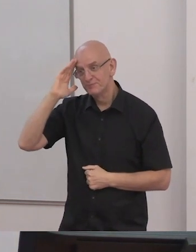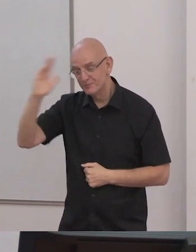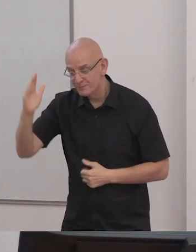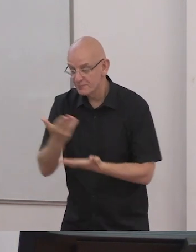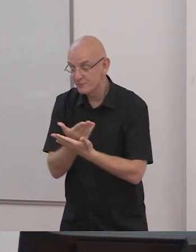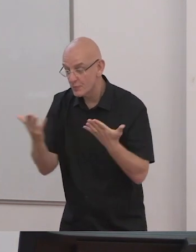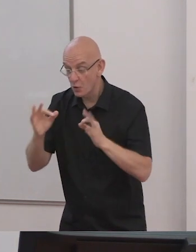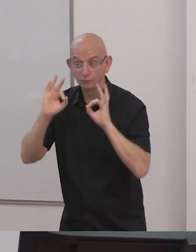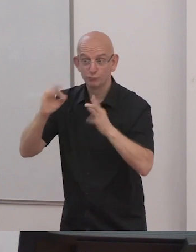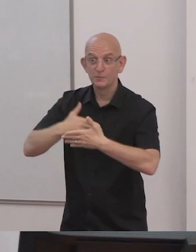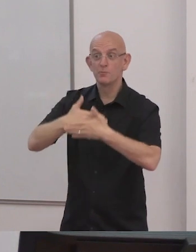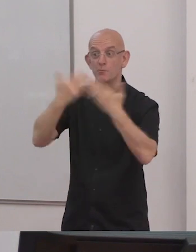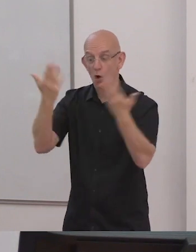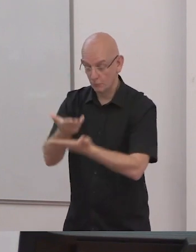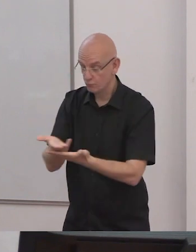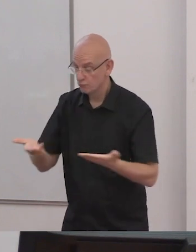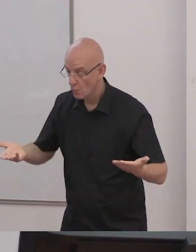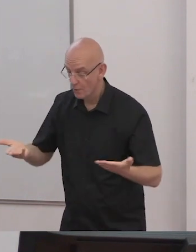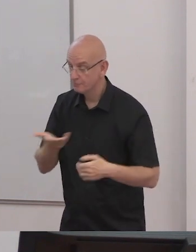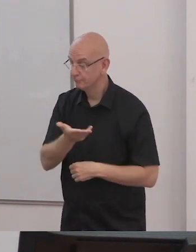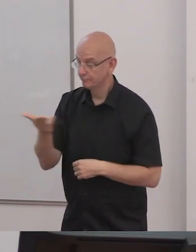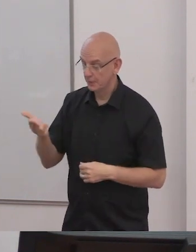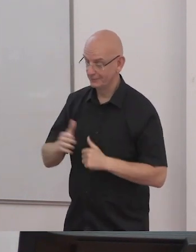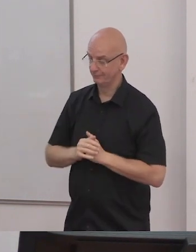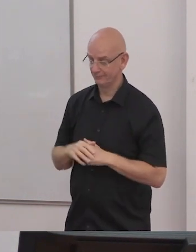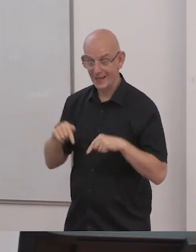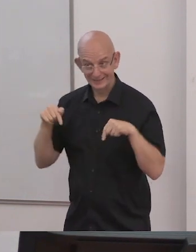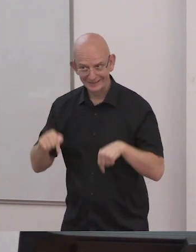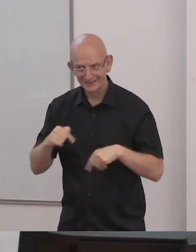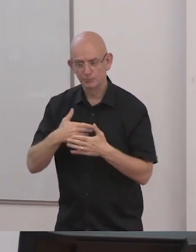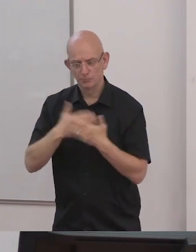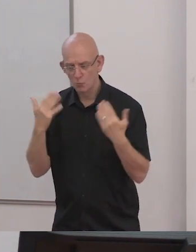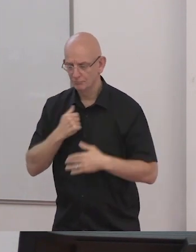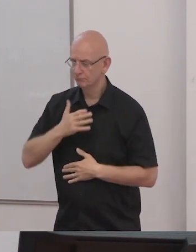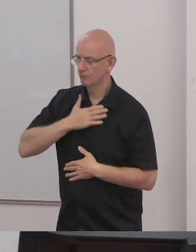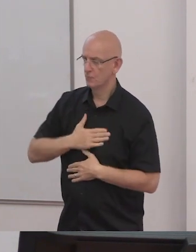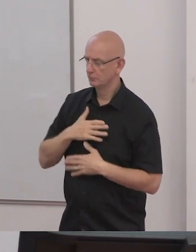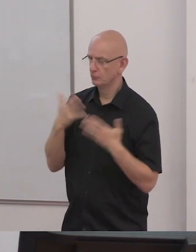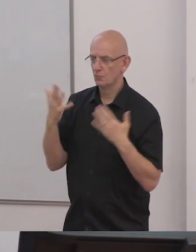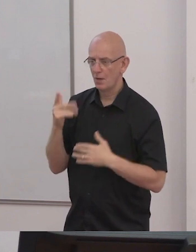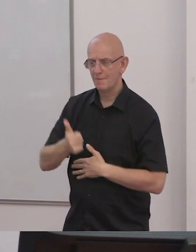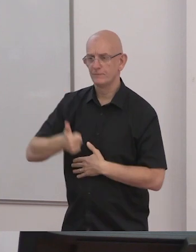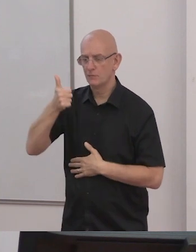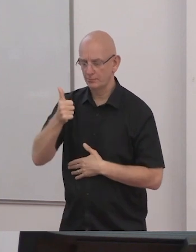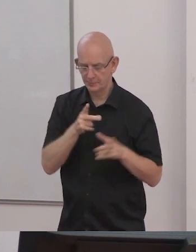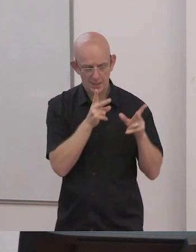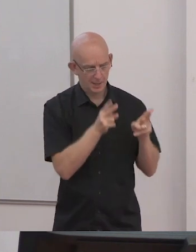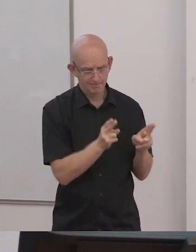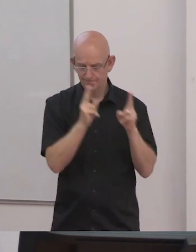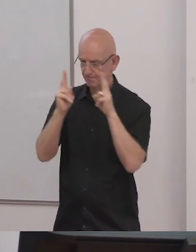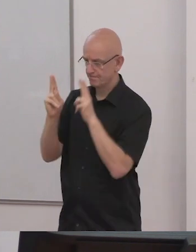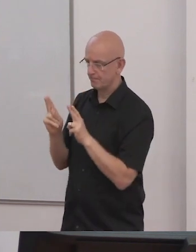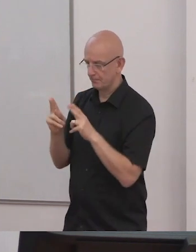excerpt from a book chapter that I wrote several years ago so please forgive me